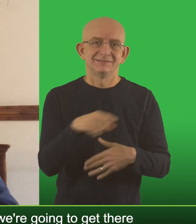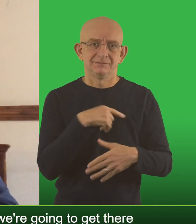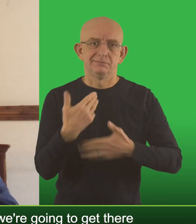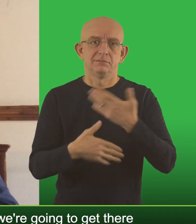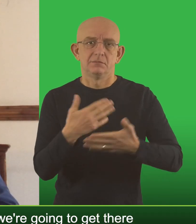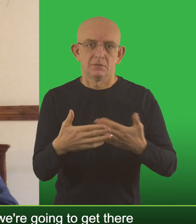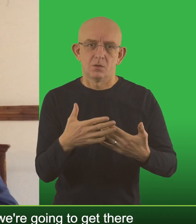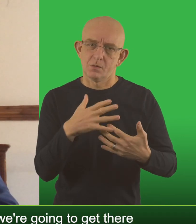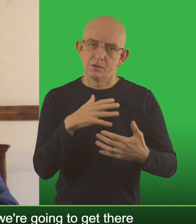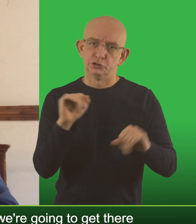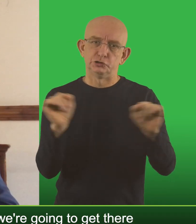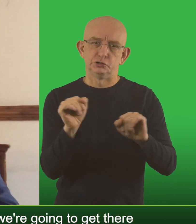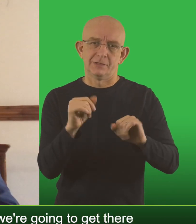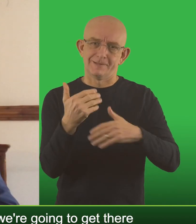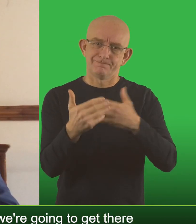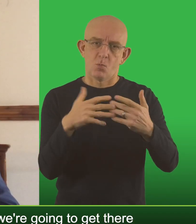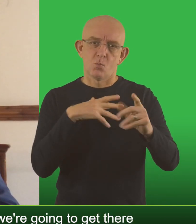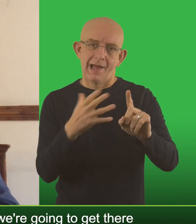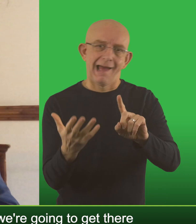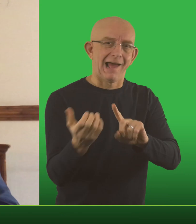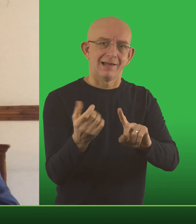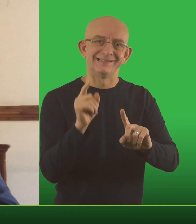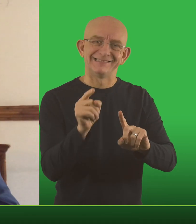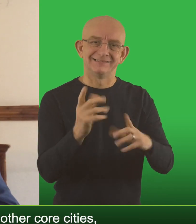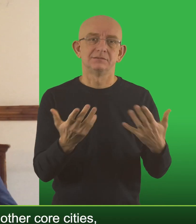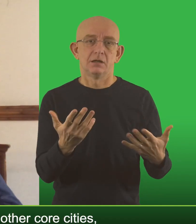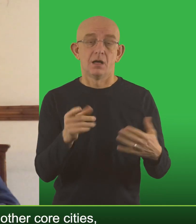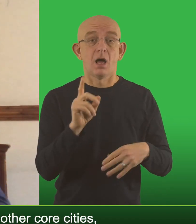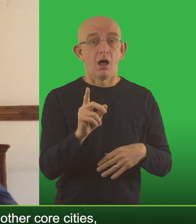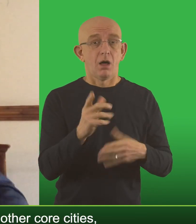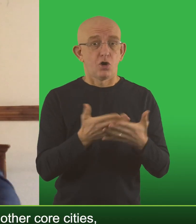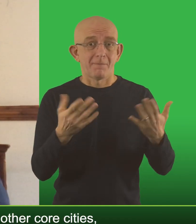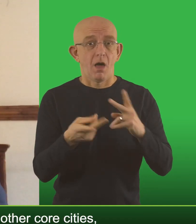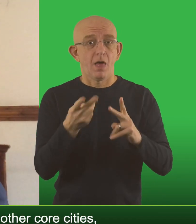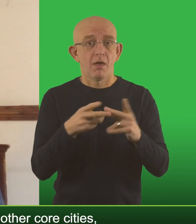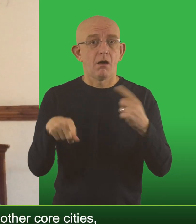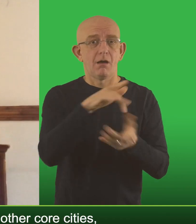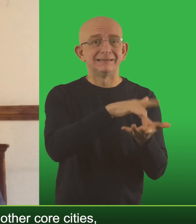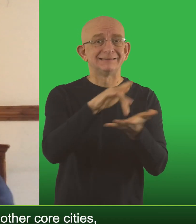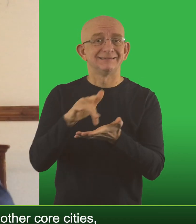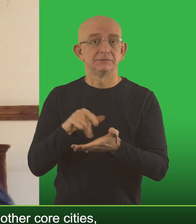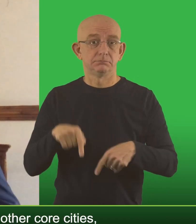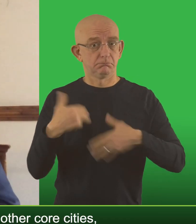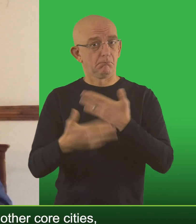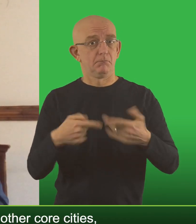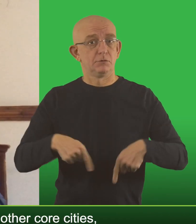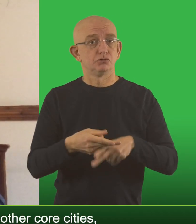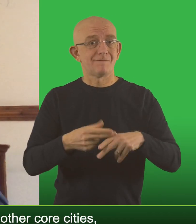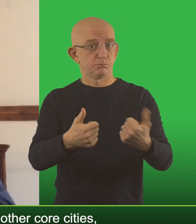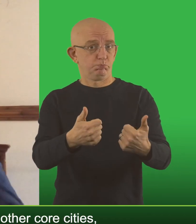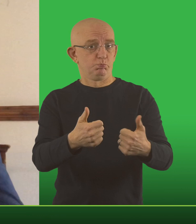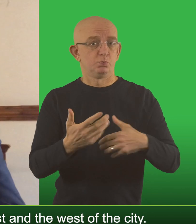that and we've probably got as much as we're going to get there and I'll come back to that. Compared to many of the other core cities we're still doing quite well so